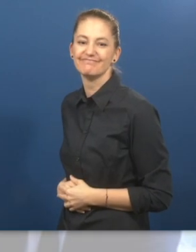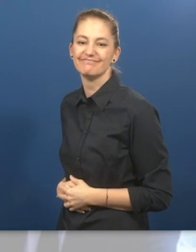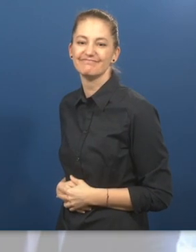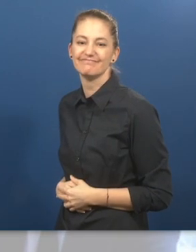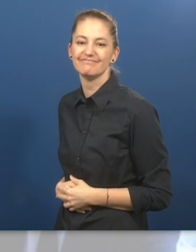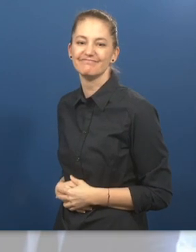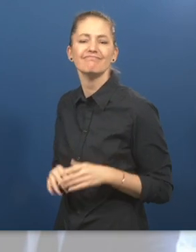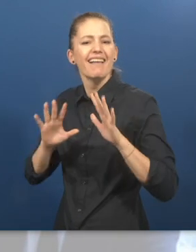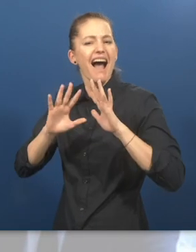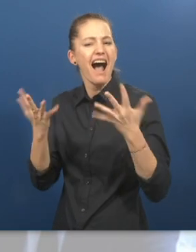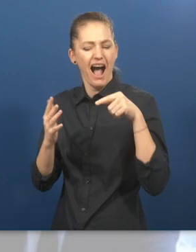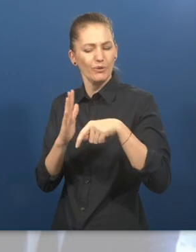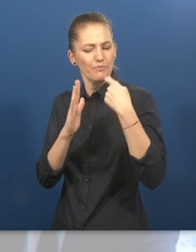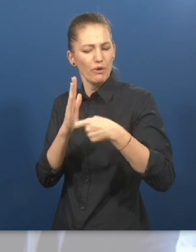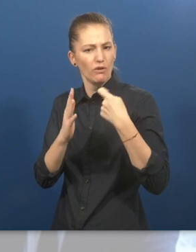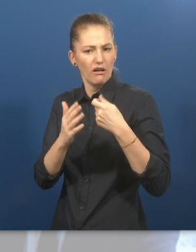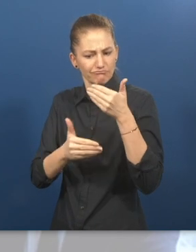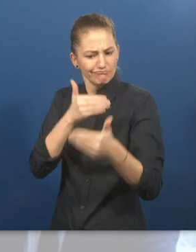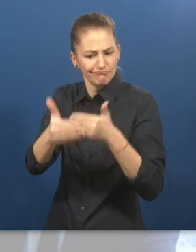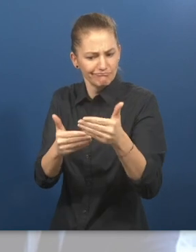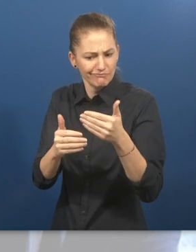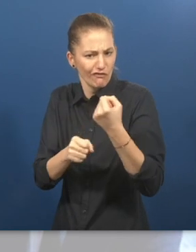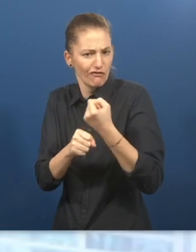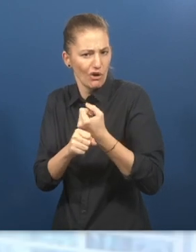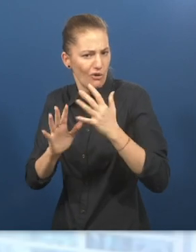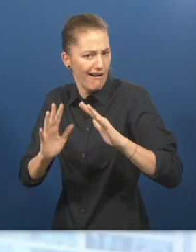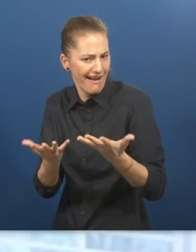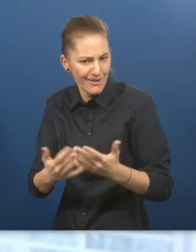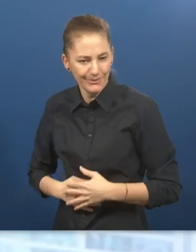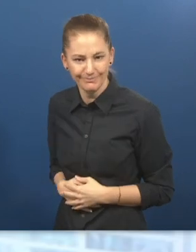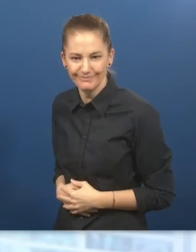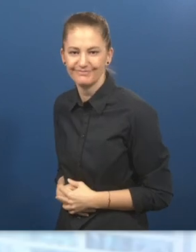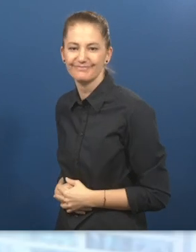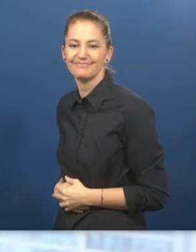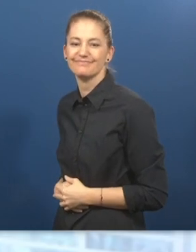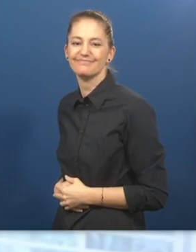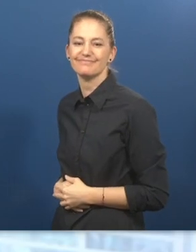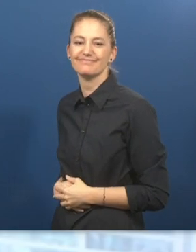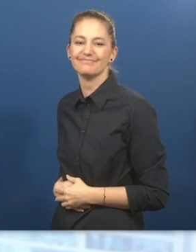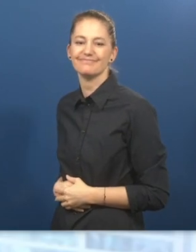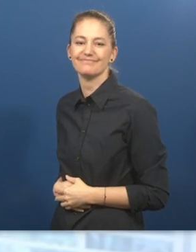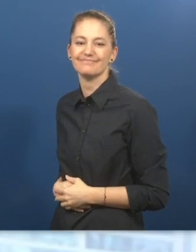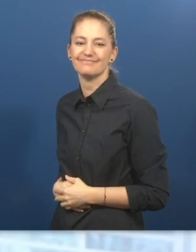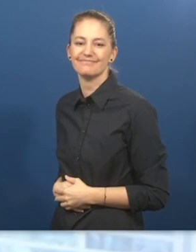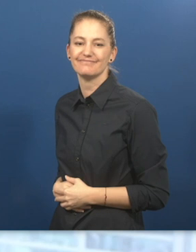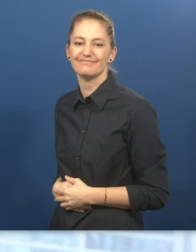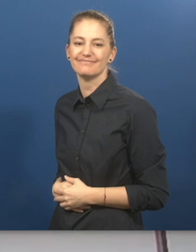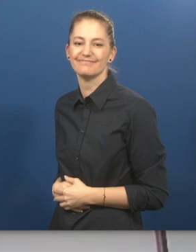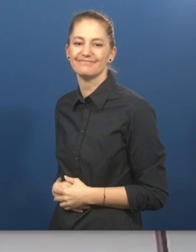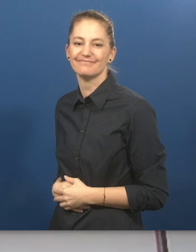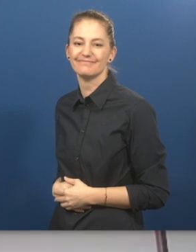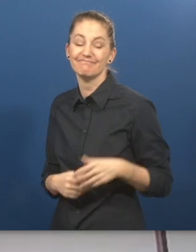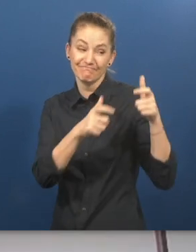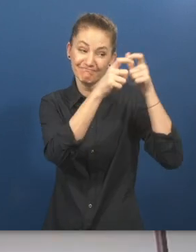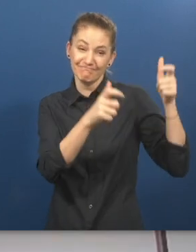does Stepping into Internship Program work? Two people talking to each other. Suzanne Colbert.